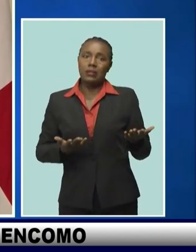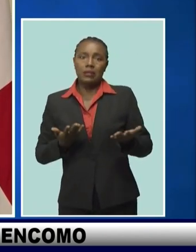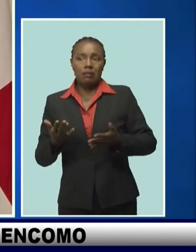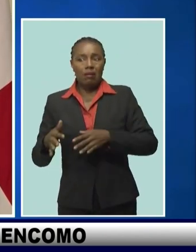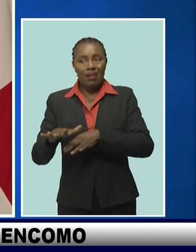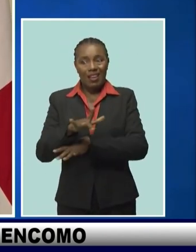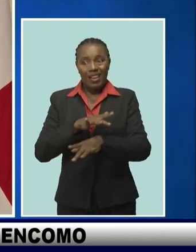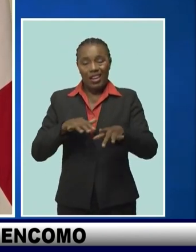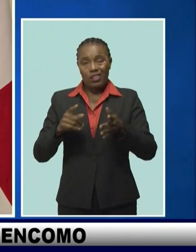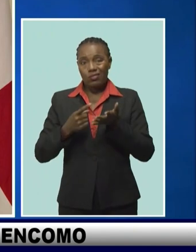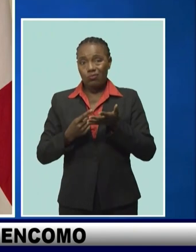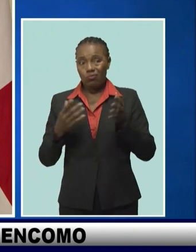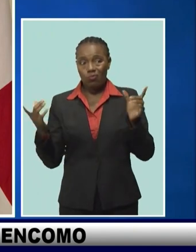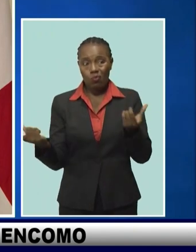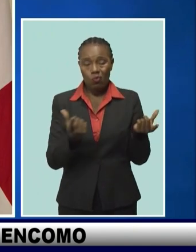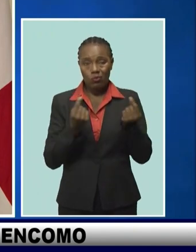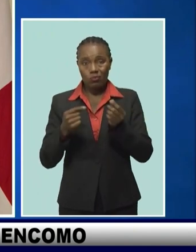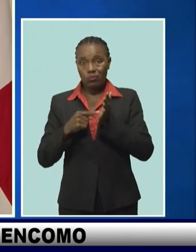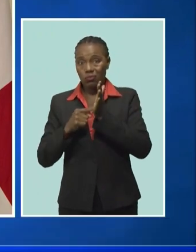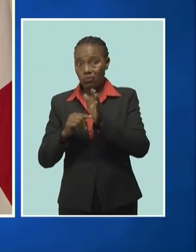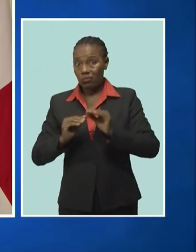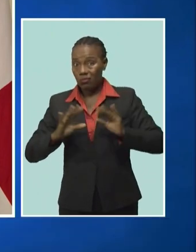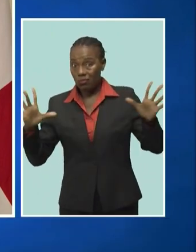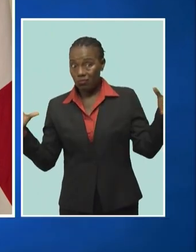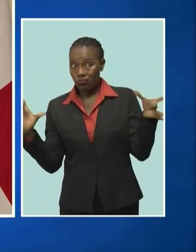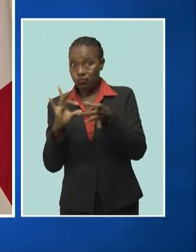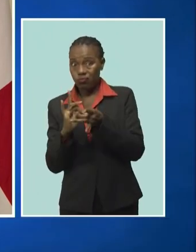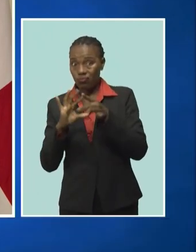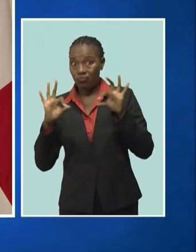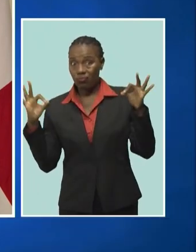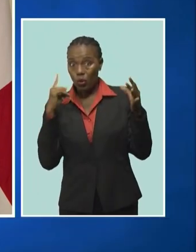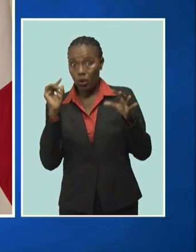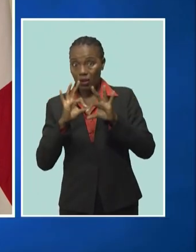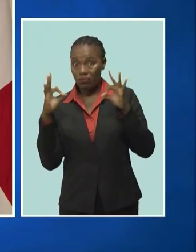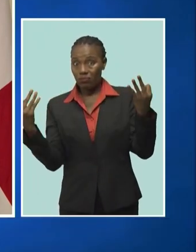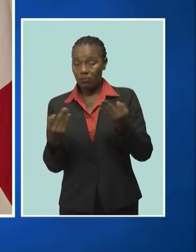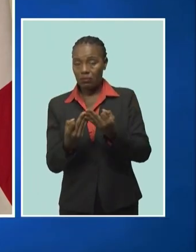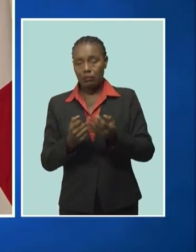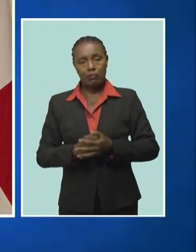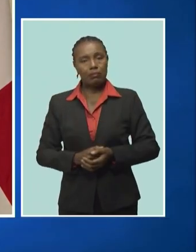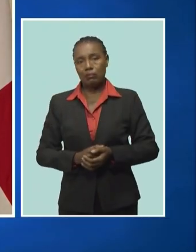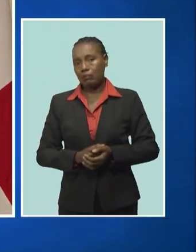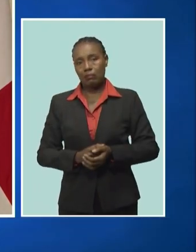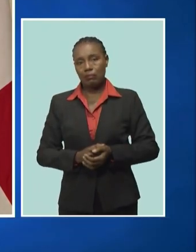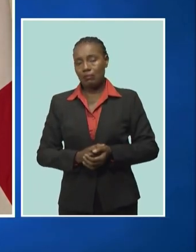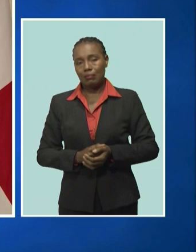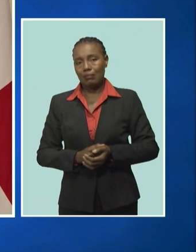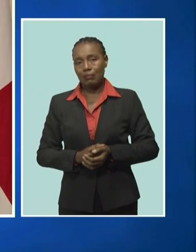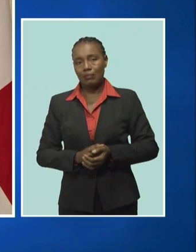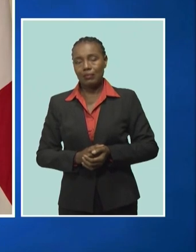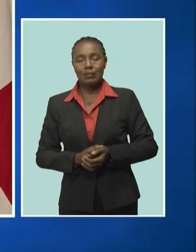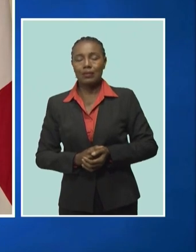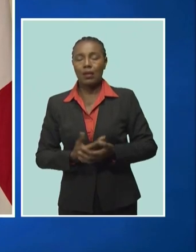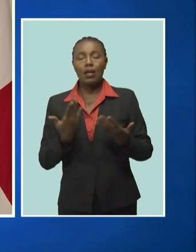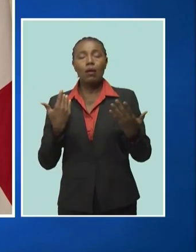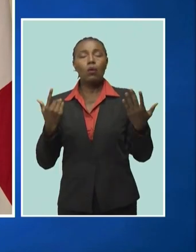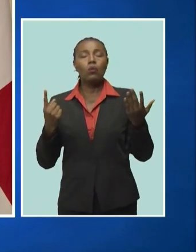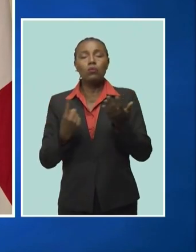We have spent centuries looking beyond our region and past each other